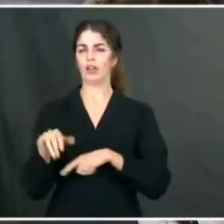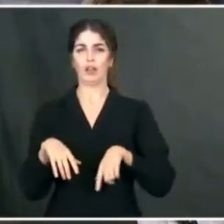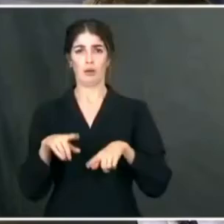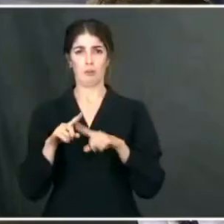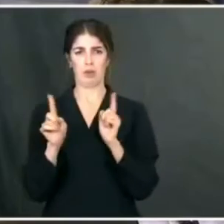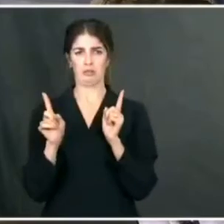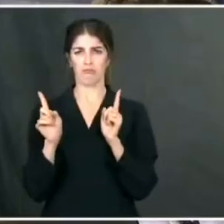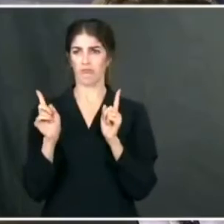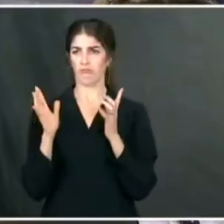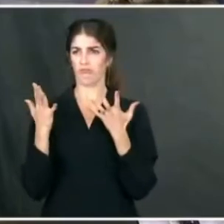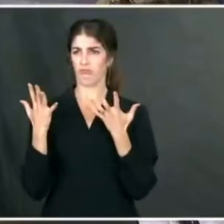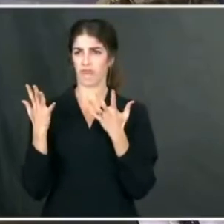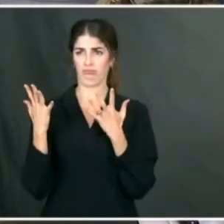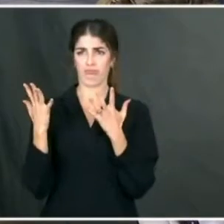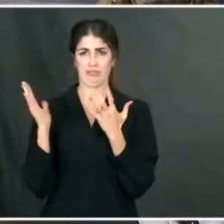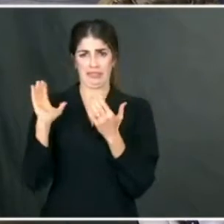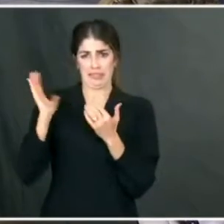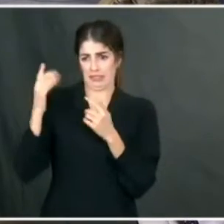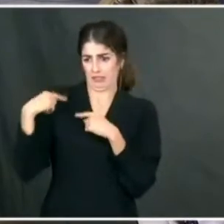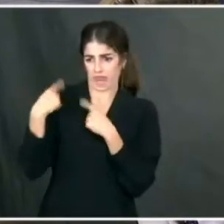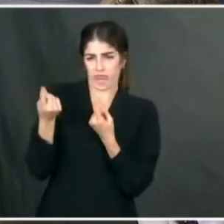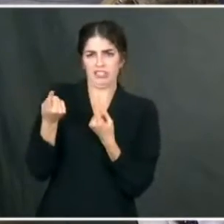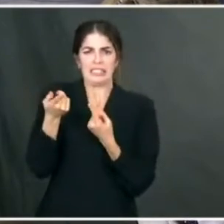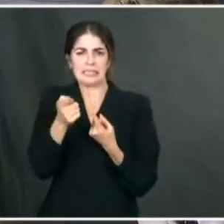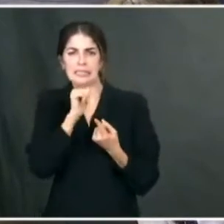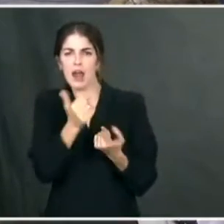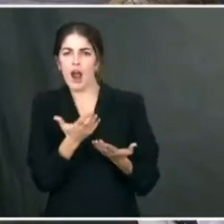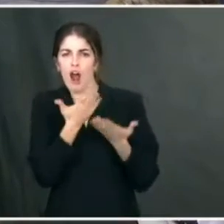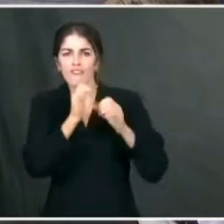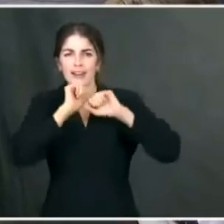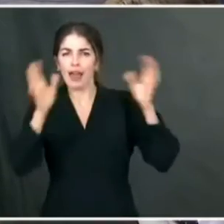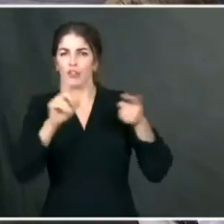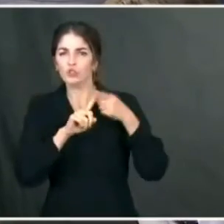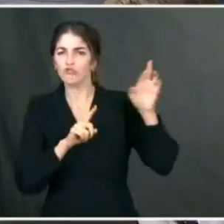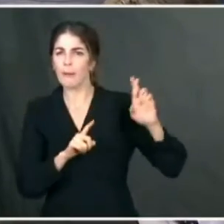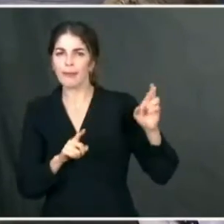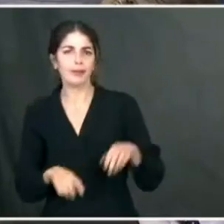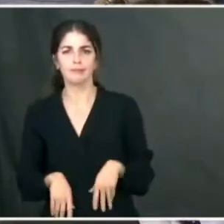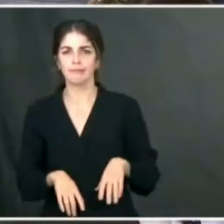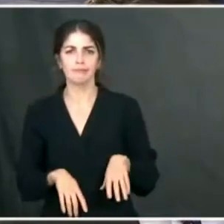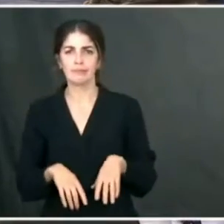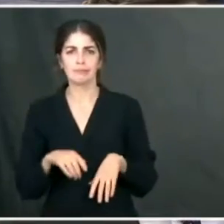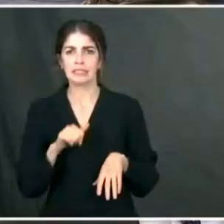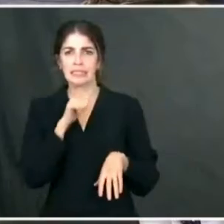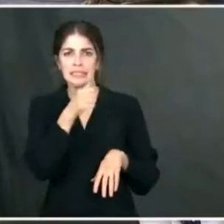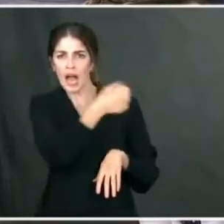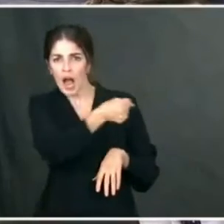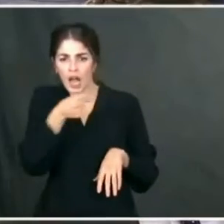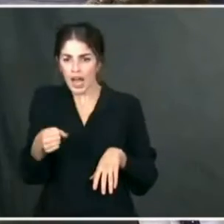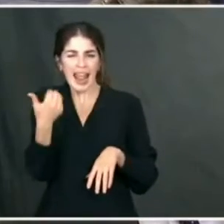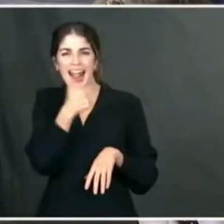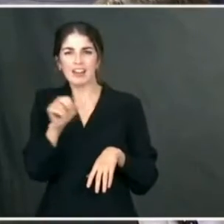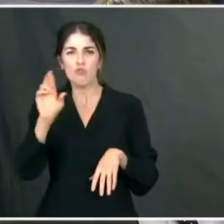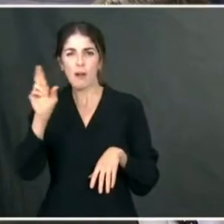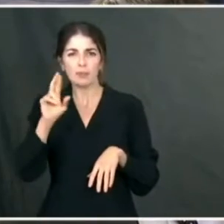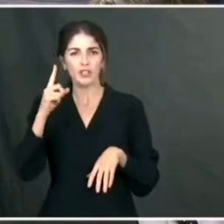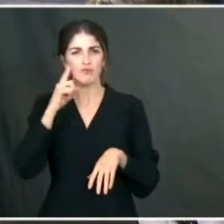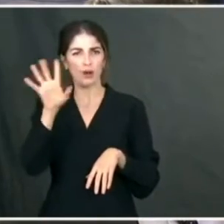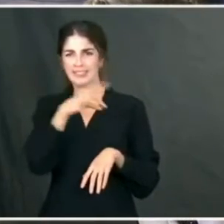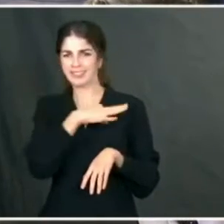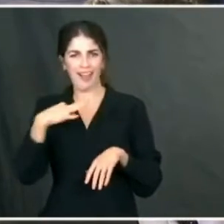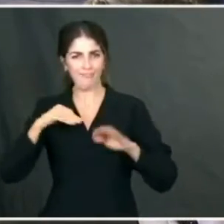almost no fig leaf even to the Republican Party. You don't have a Republican cabinet member like President Obama and